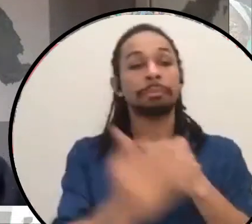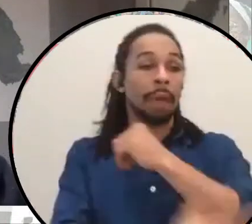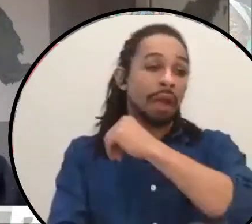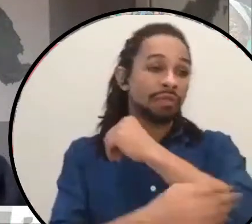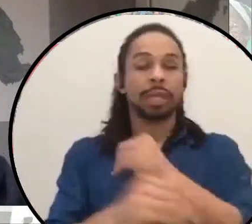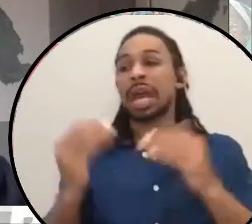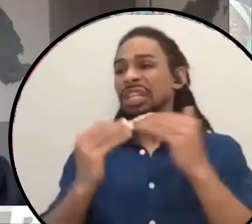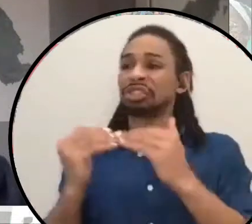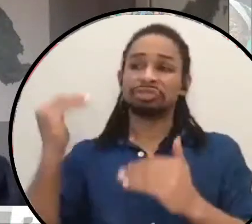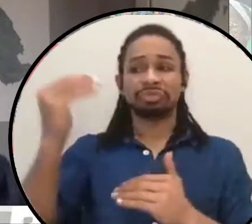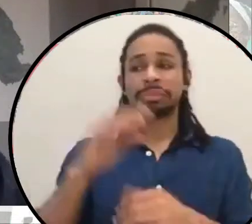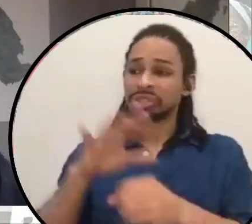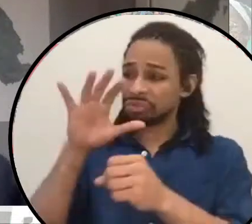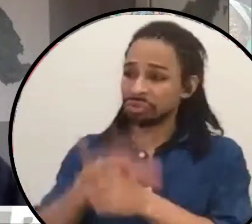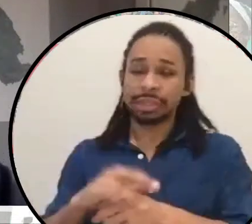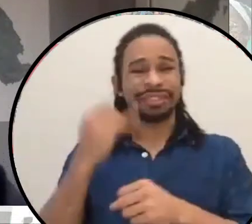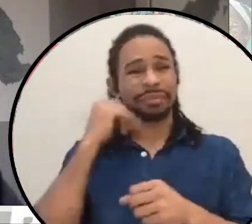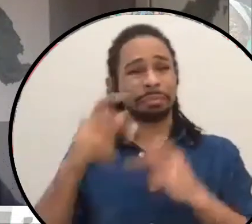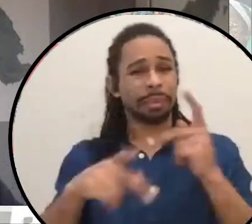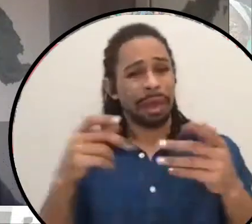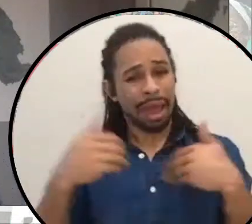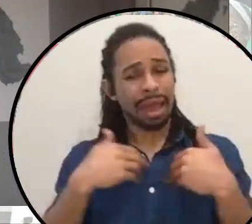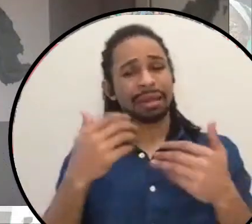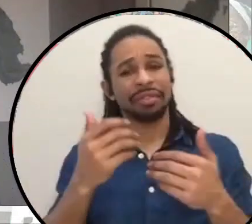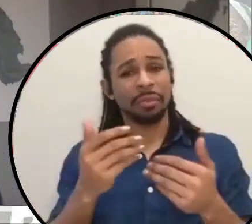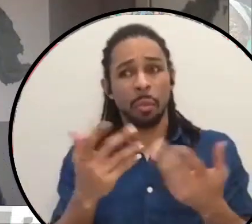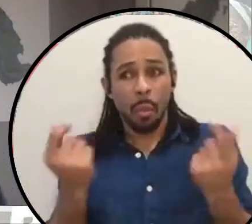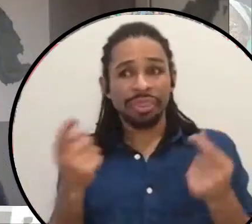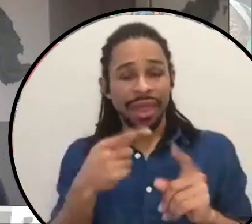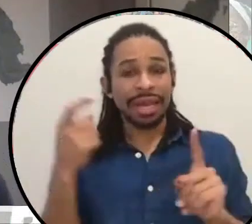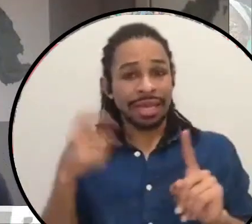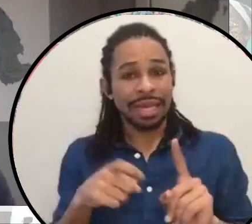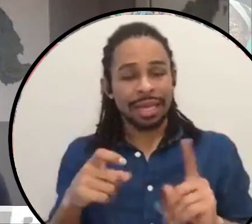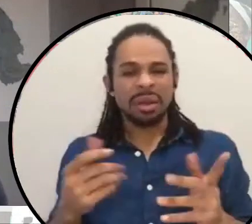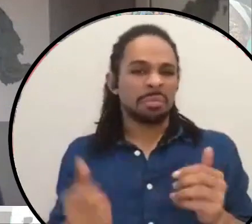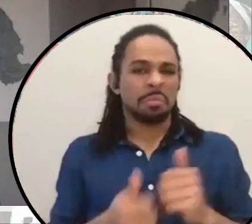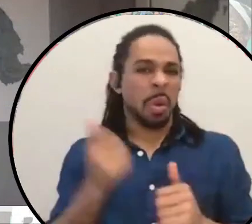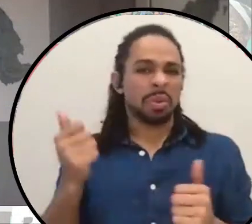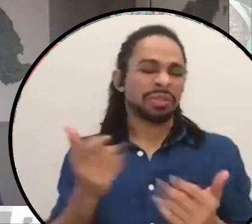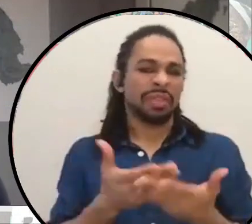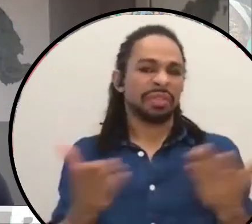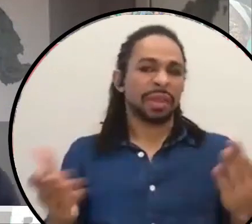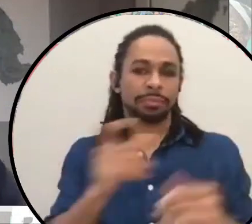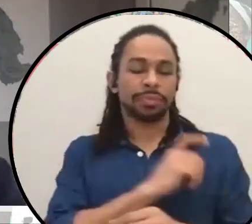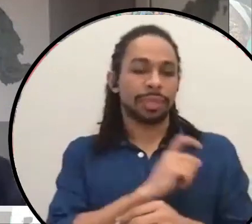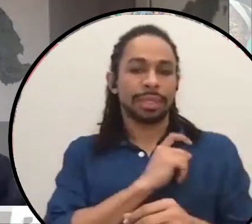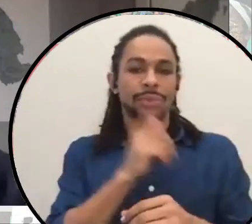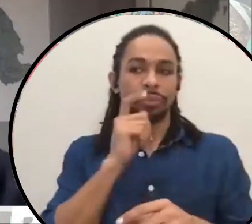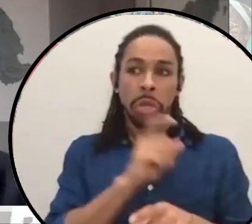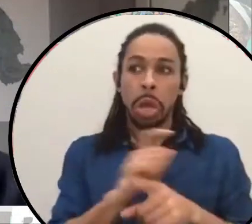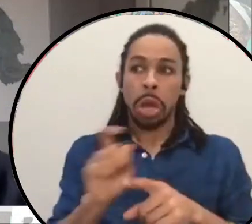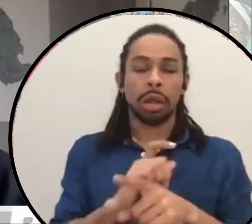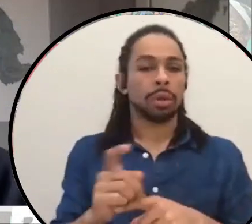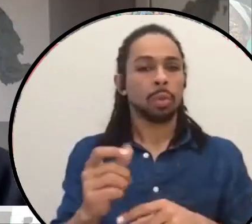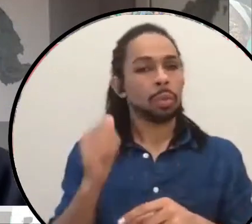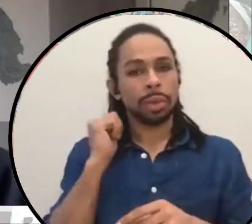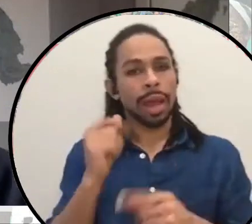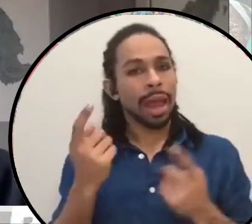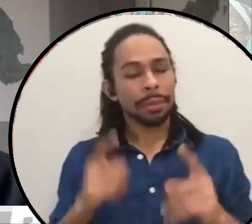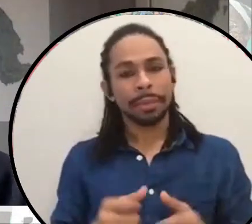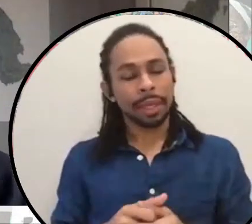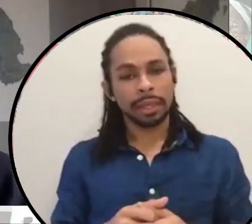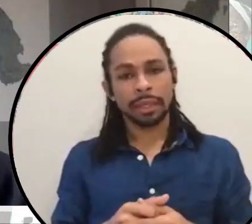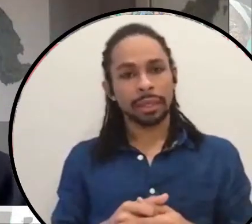people had the things they needed, this, like most of the, of the stuff that police get called for wouldn't be happening, right? It's like,